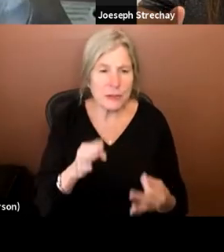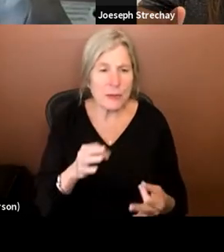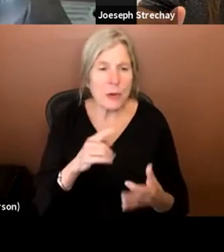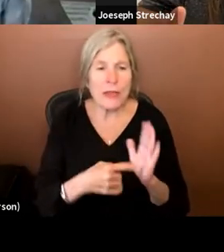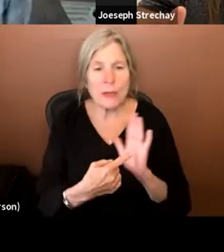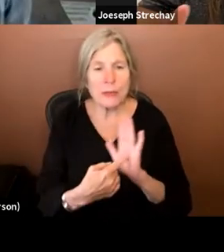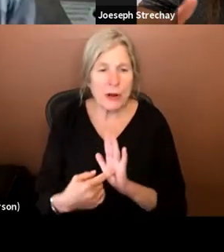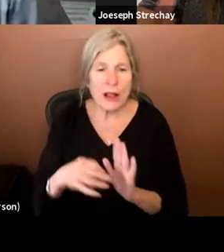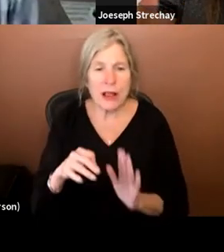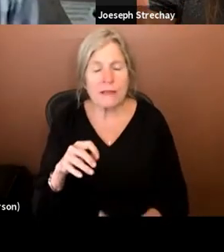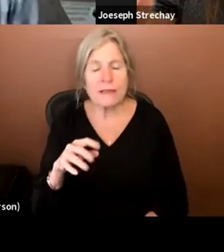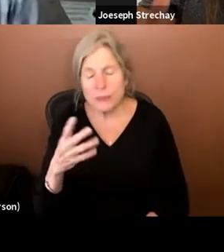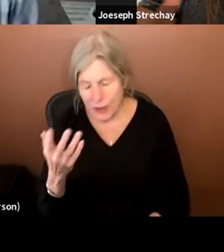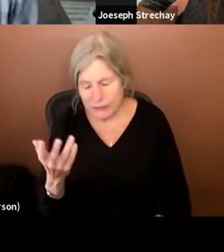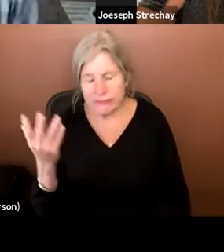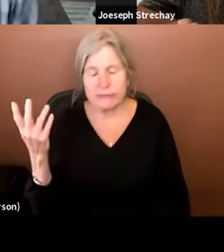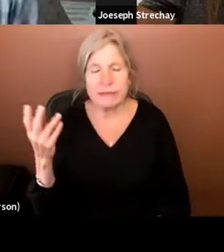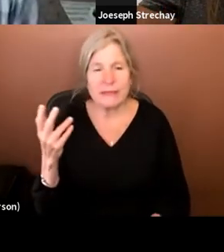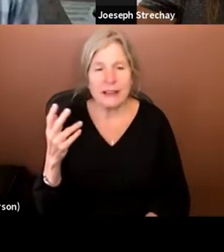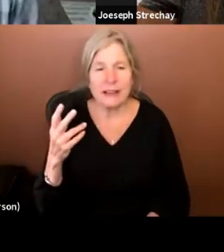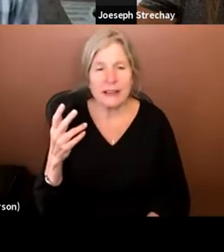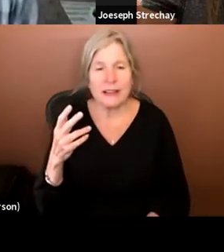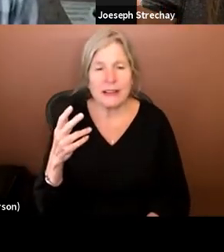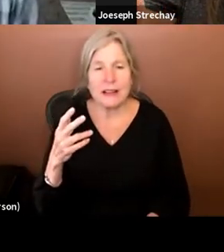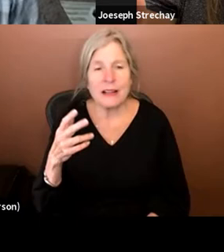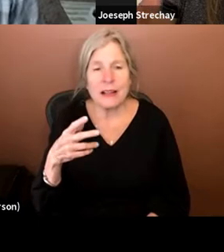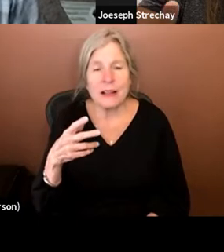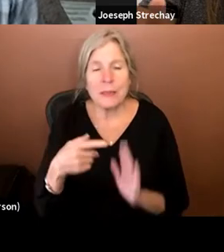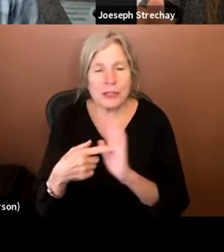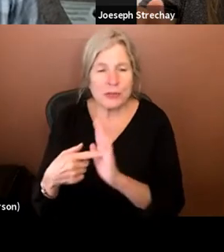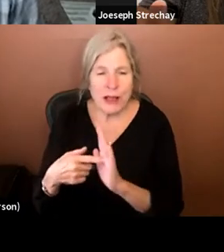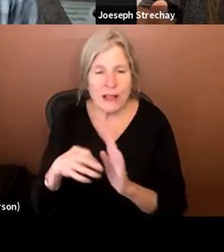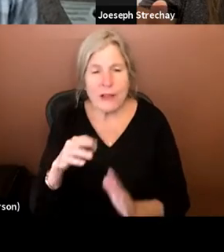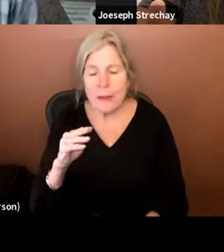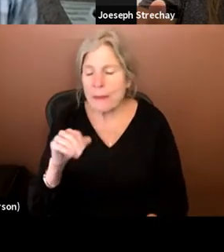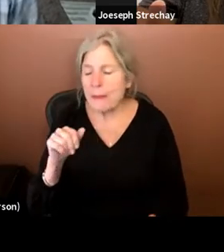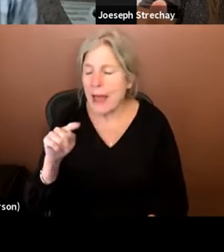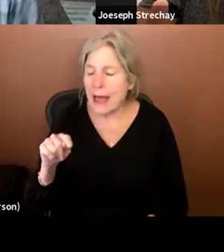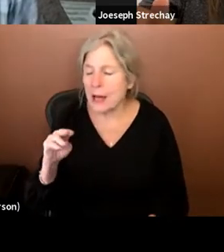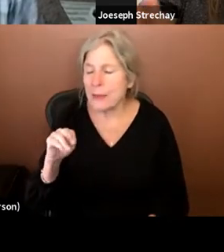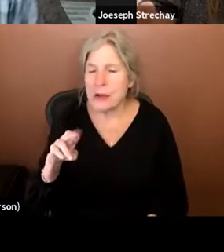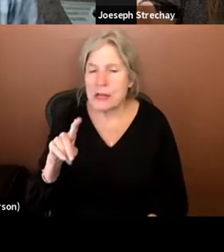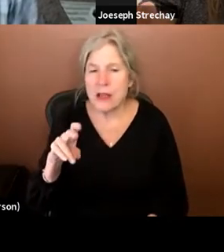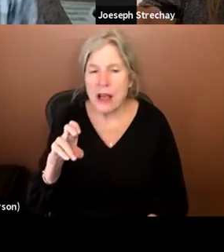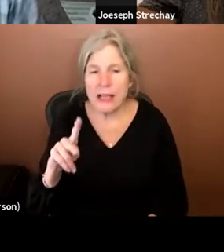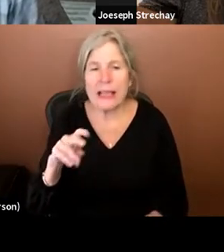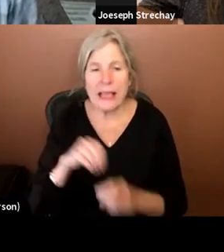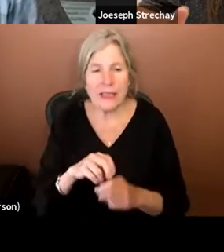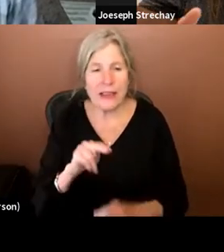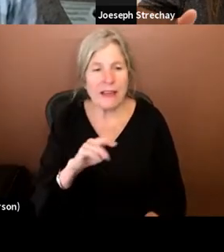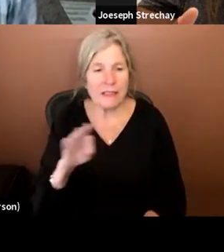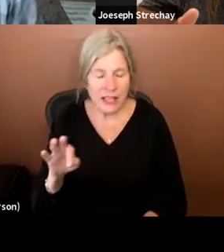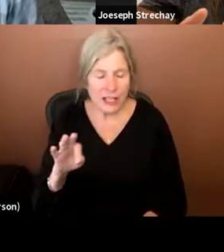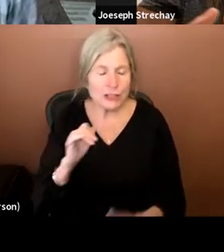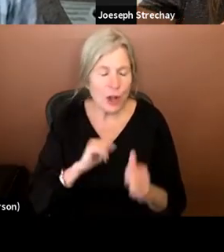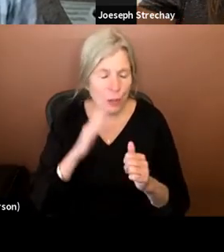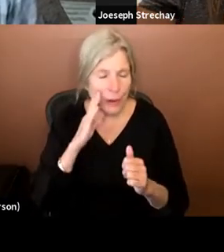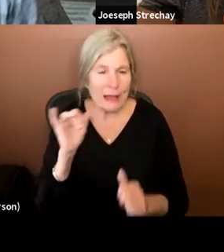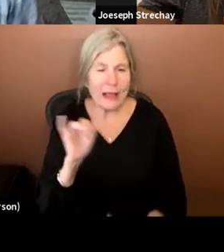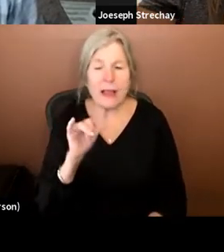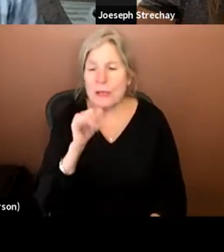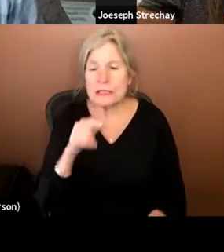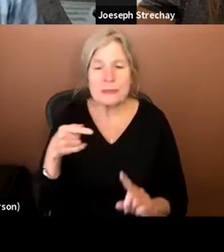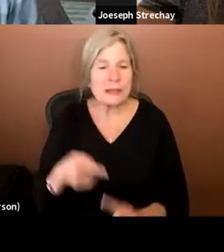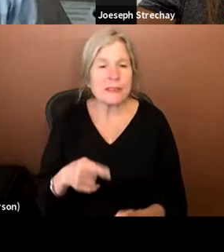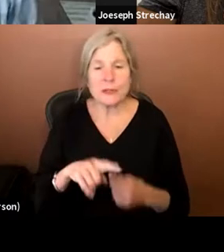portrayal of Charlie, well, uh, portrayal of, uh, Matt Murdock in the Netflix show would be like. Like, it wasn't specific